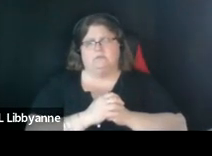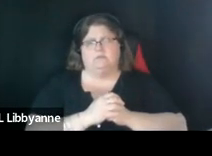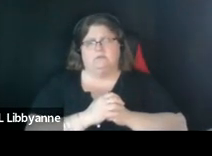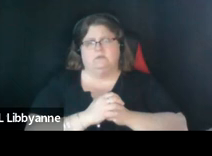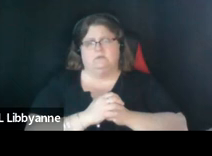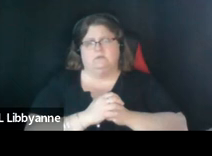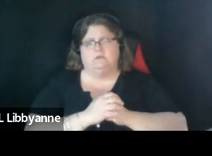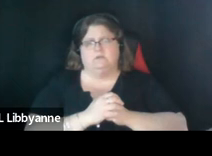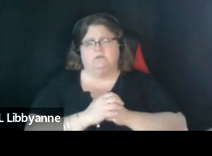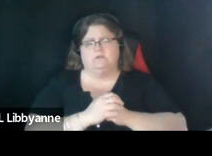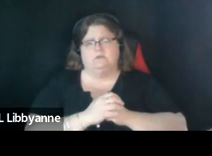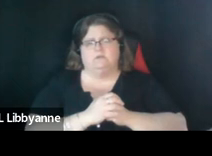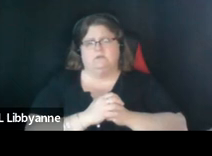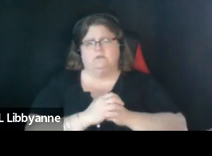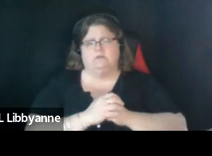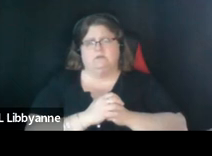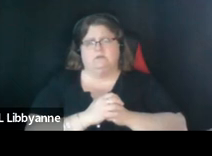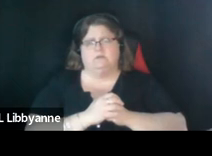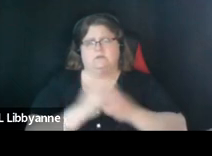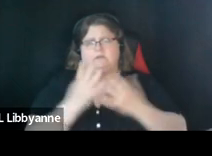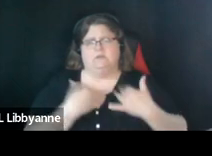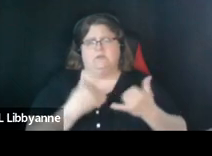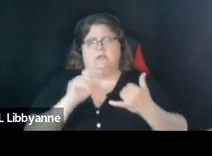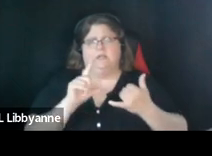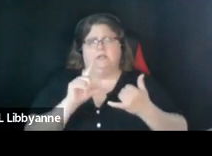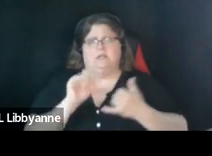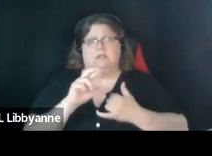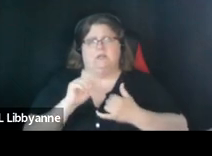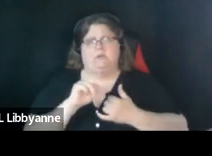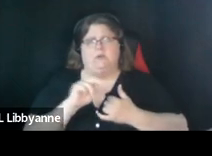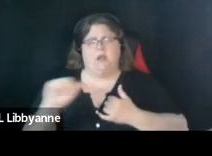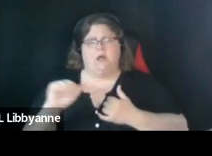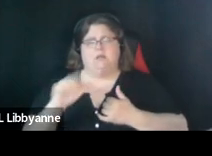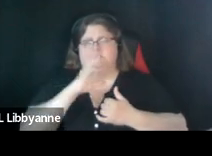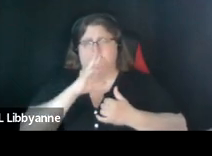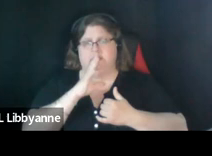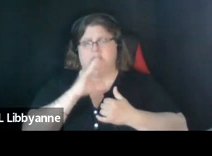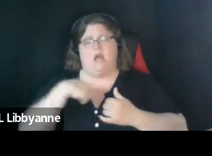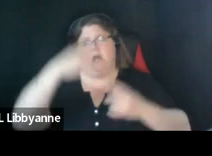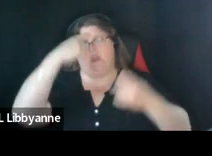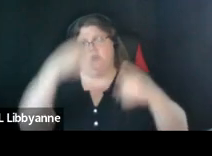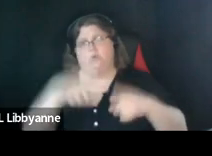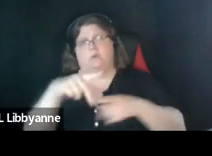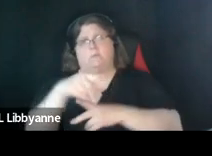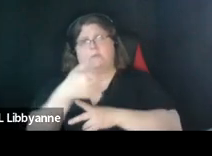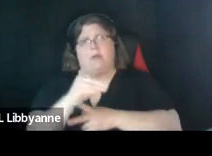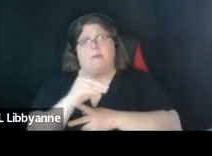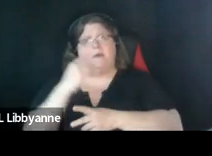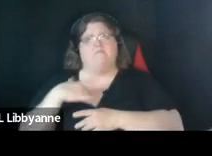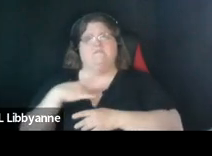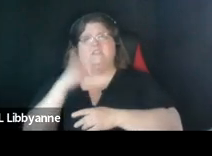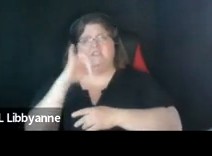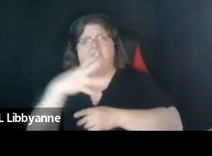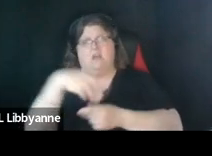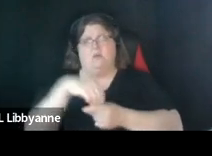go ahead um this is um lorena speaking i agree with you pam i think that um that for me encompasses